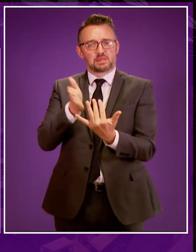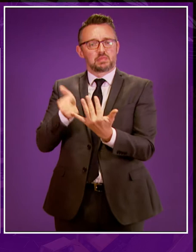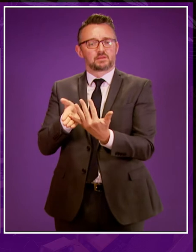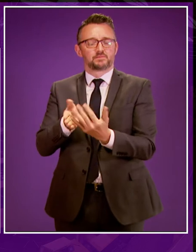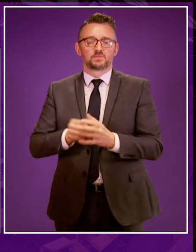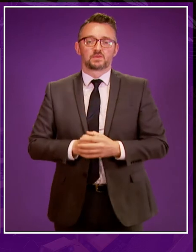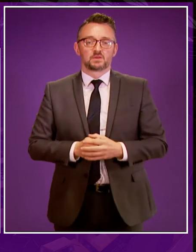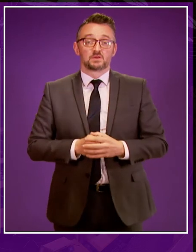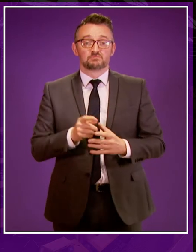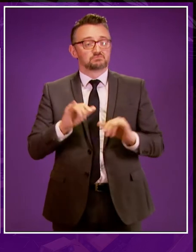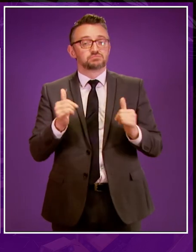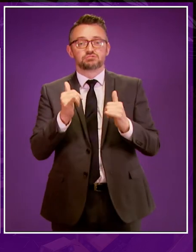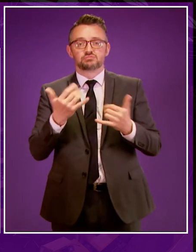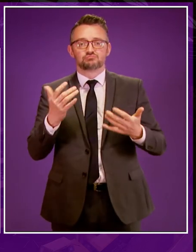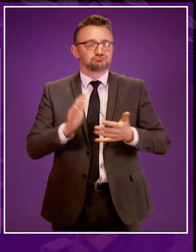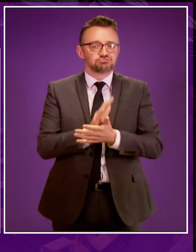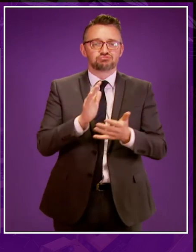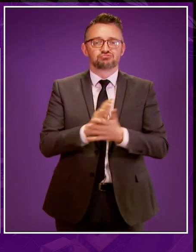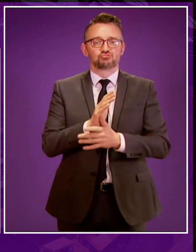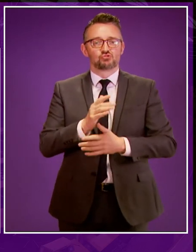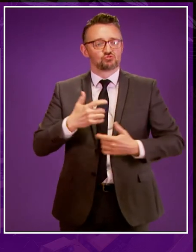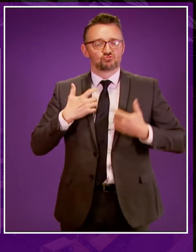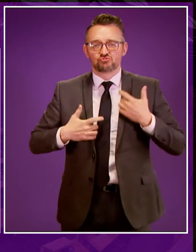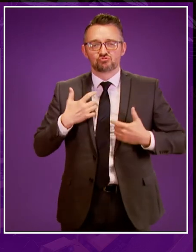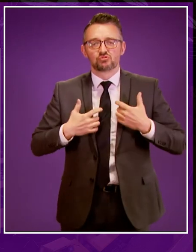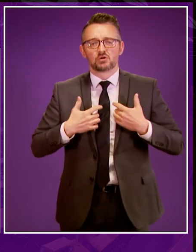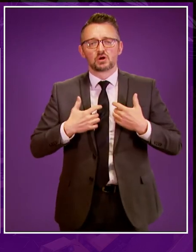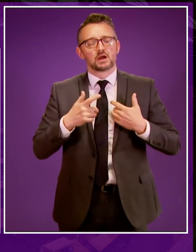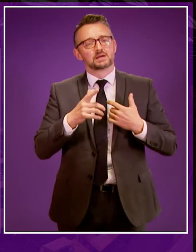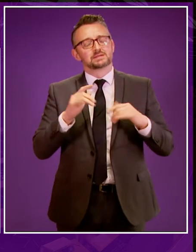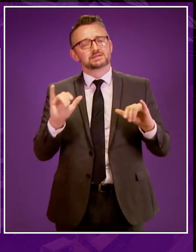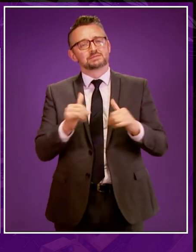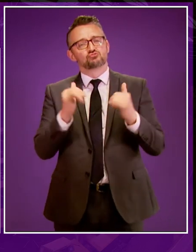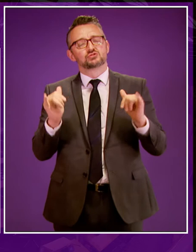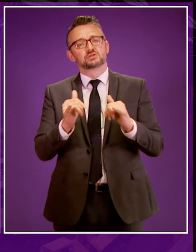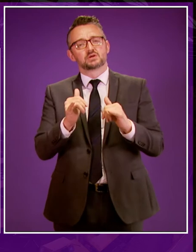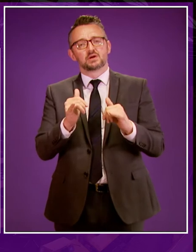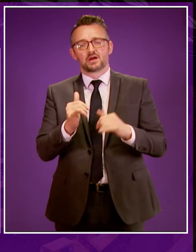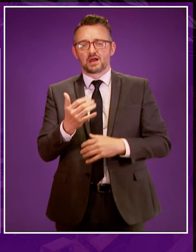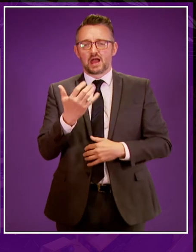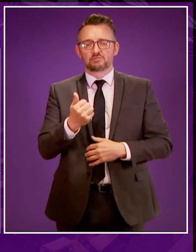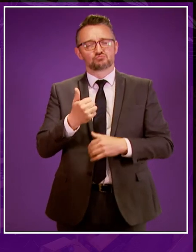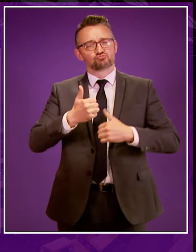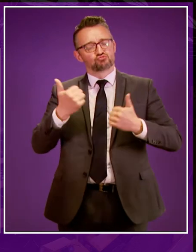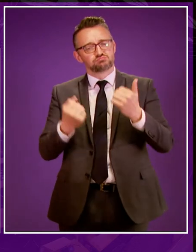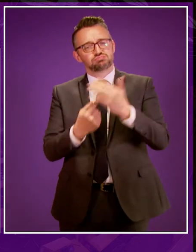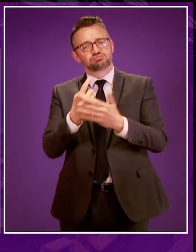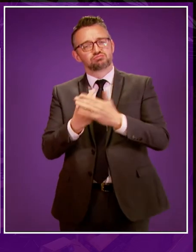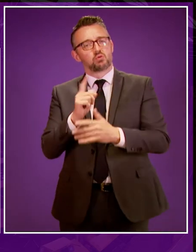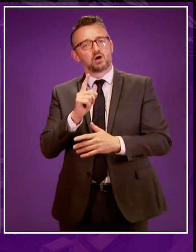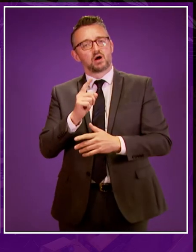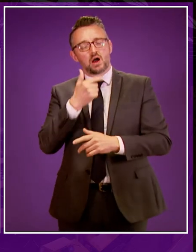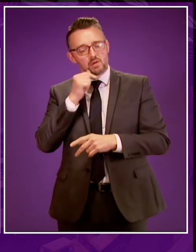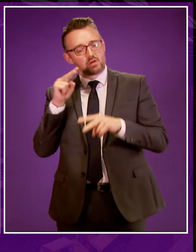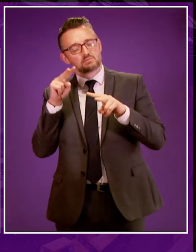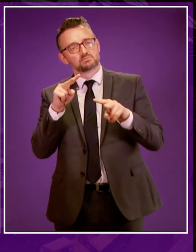While joyful, reverent and uplifting, the celebrations provided rich opportunities for those present